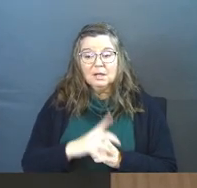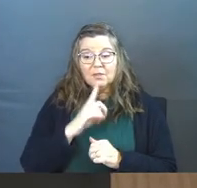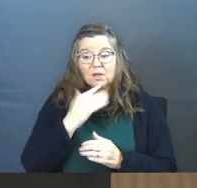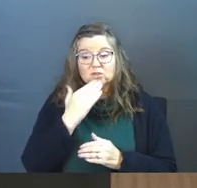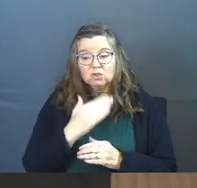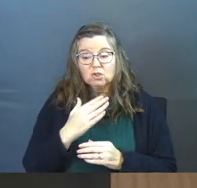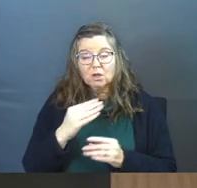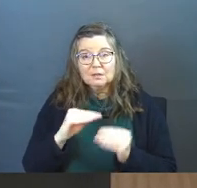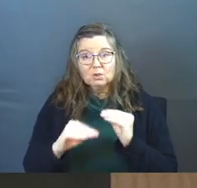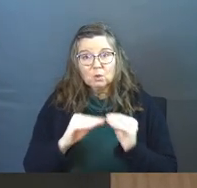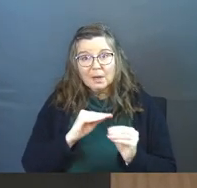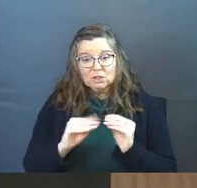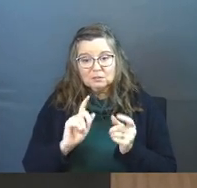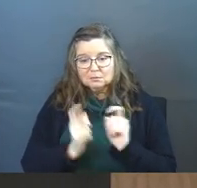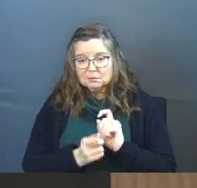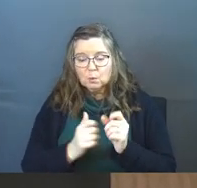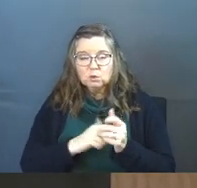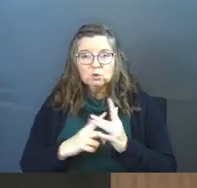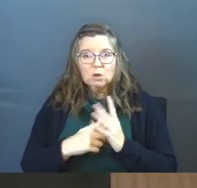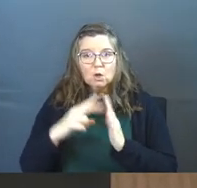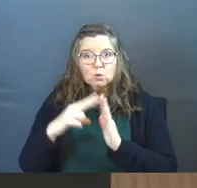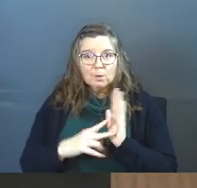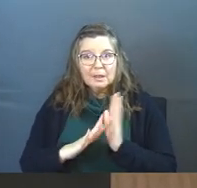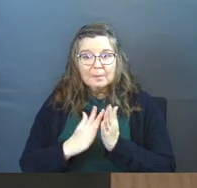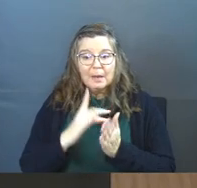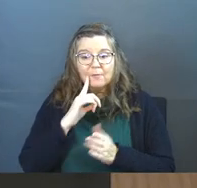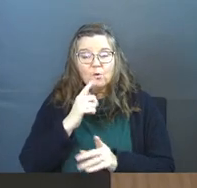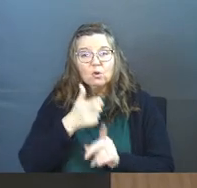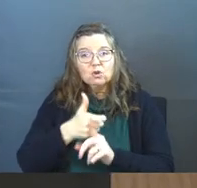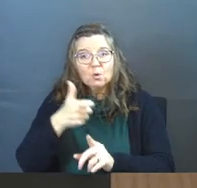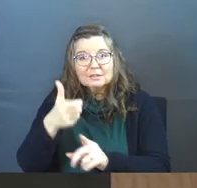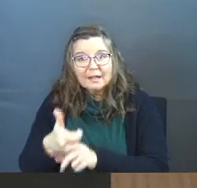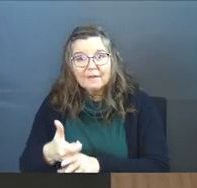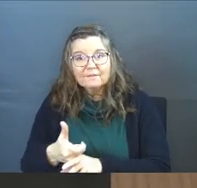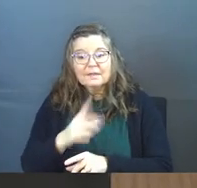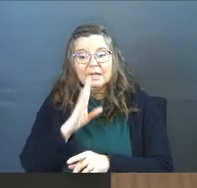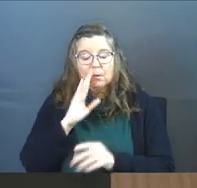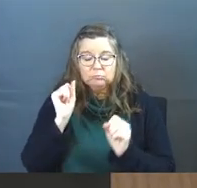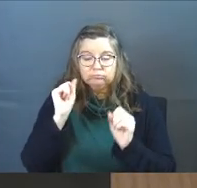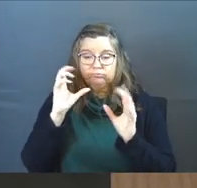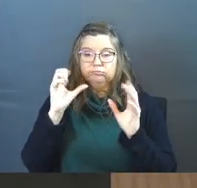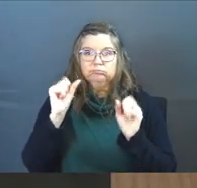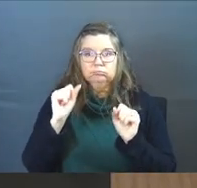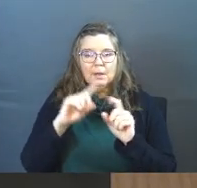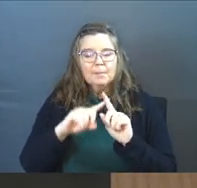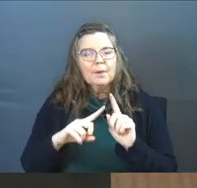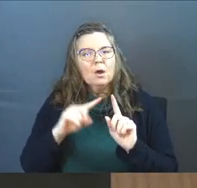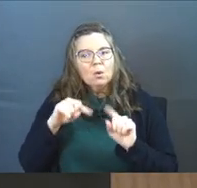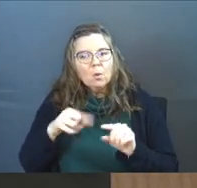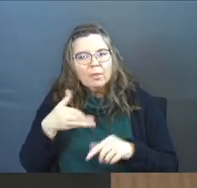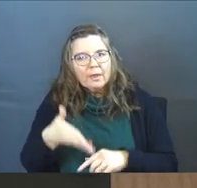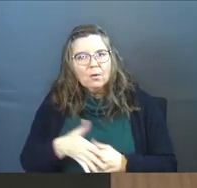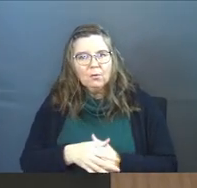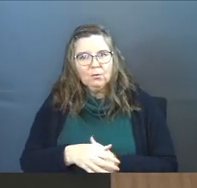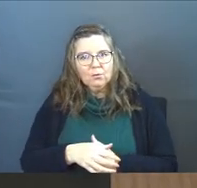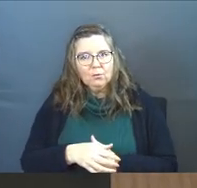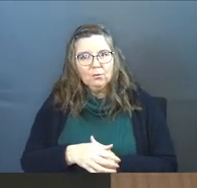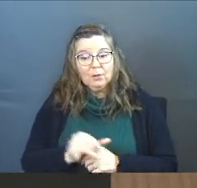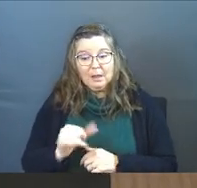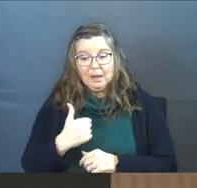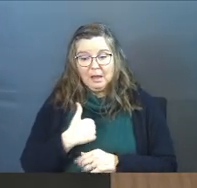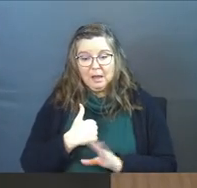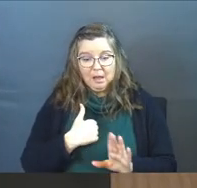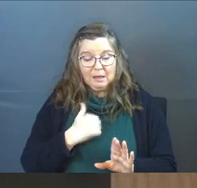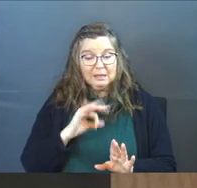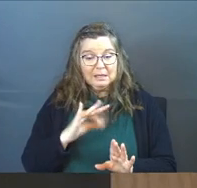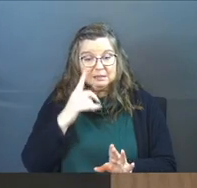There's good correction to get when you start to read the Bible for yourself. It'll blow your mind. But go there. Like,